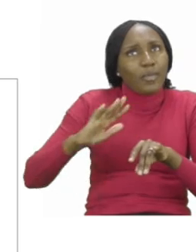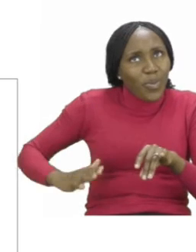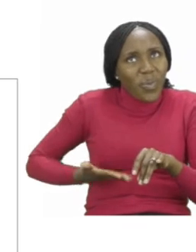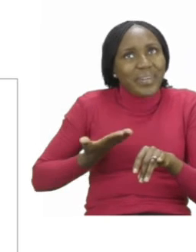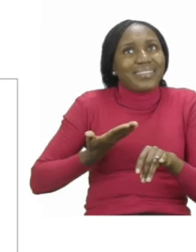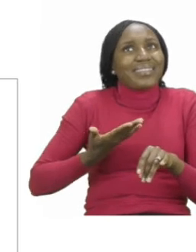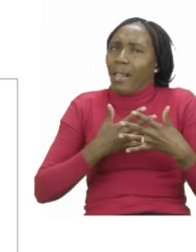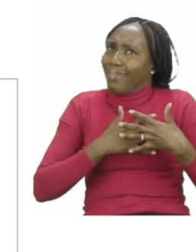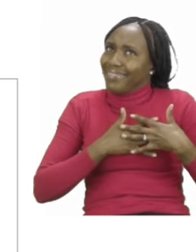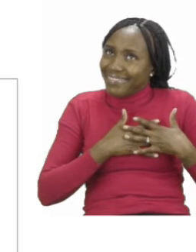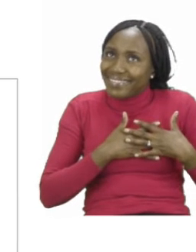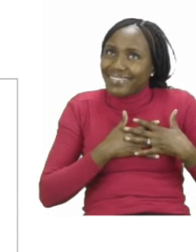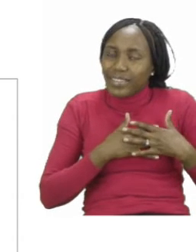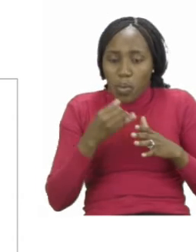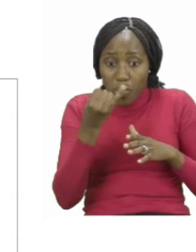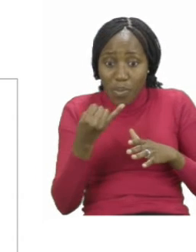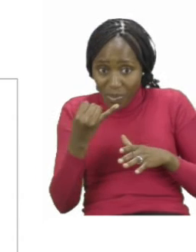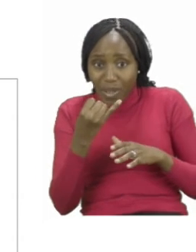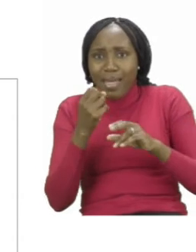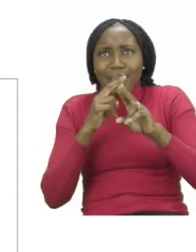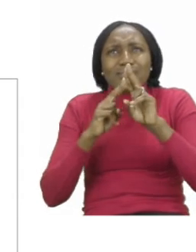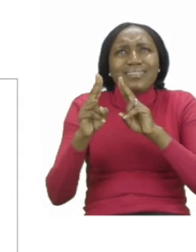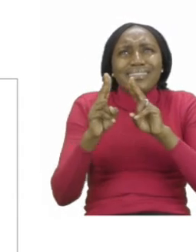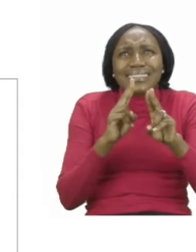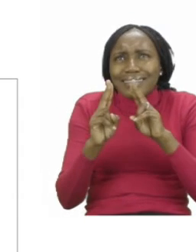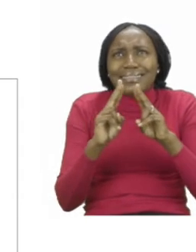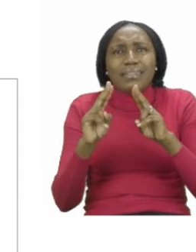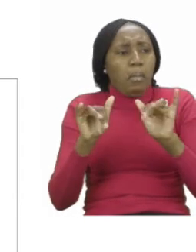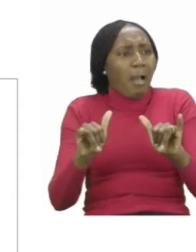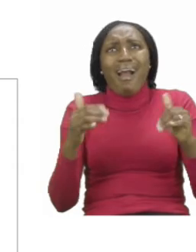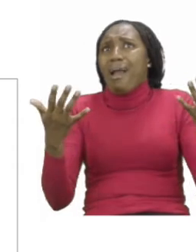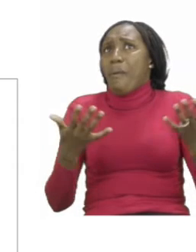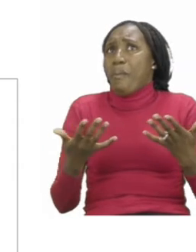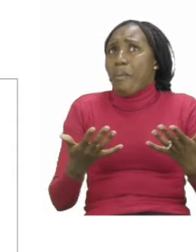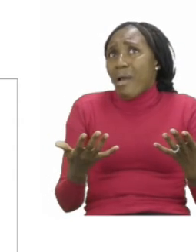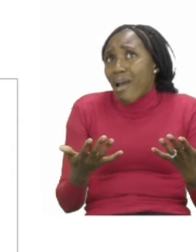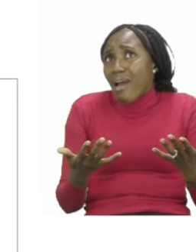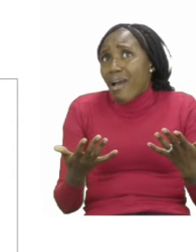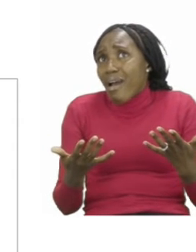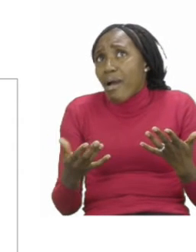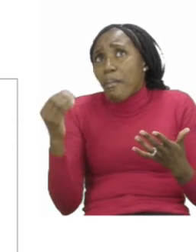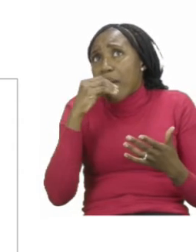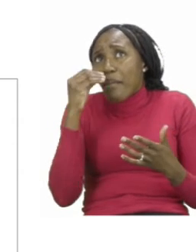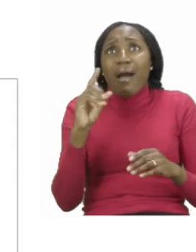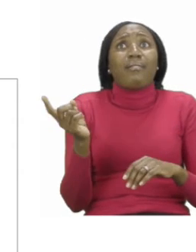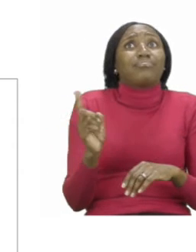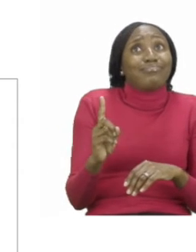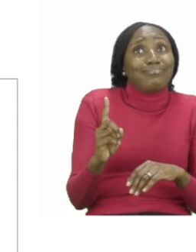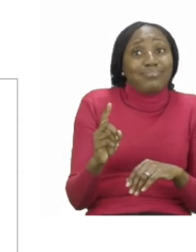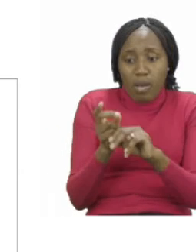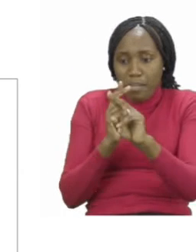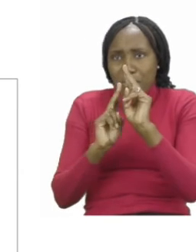have to talk about its environment. You can talk about this animal with your